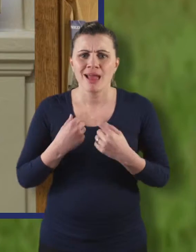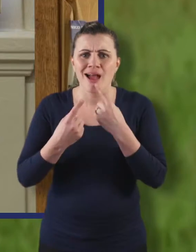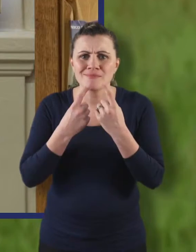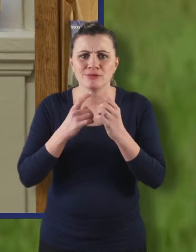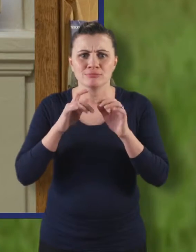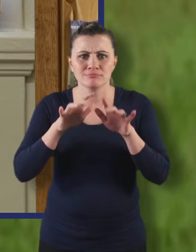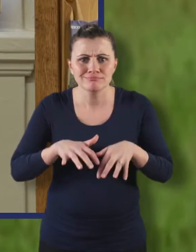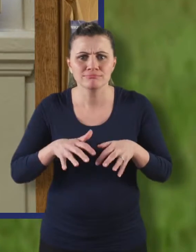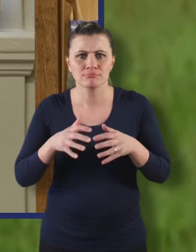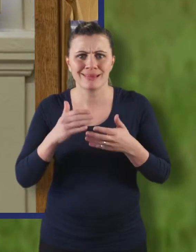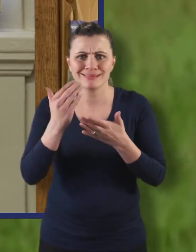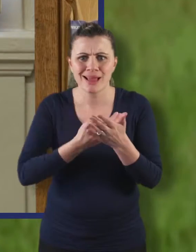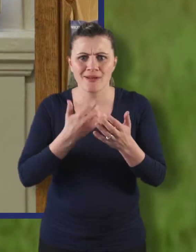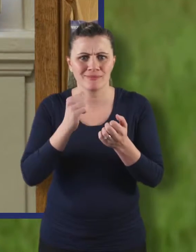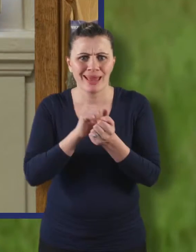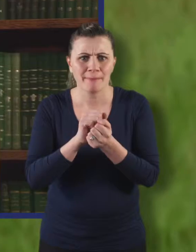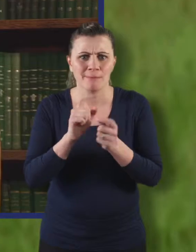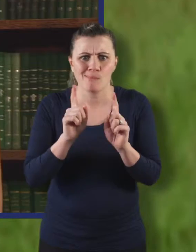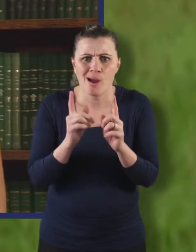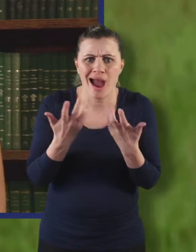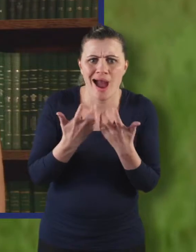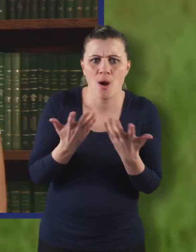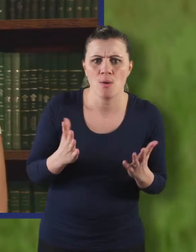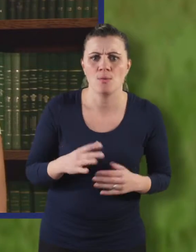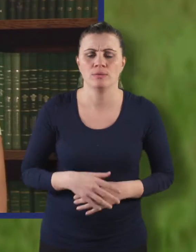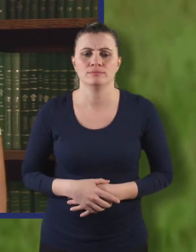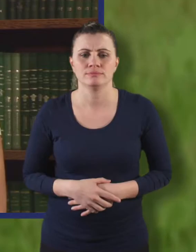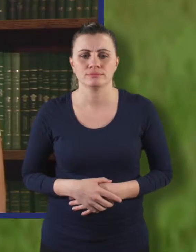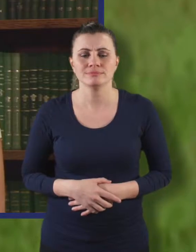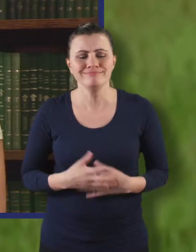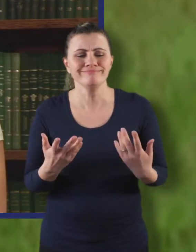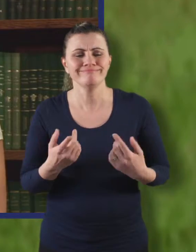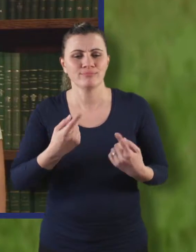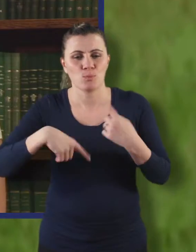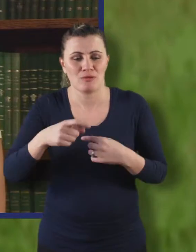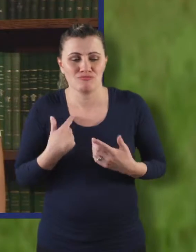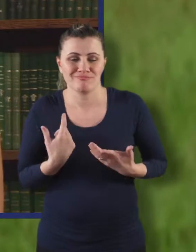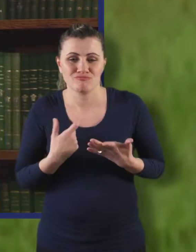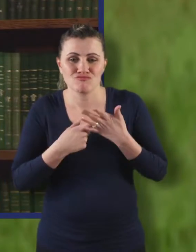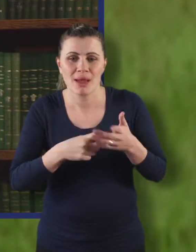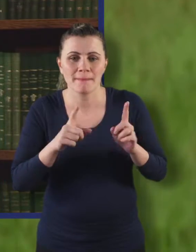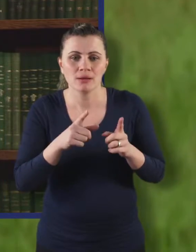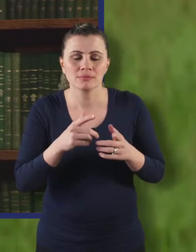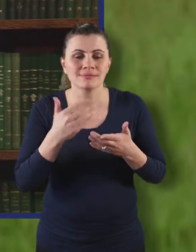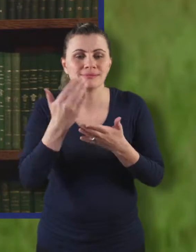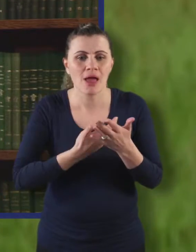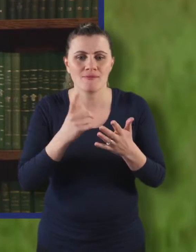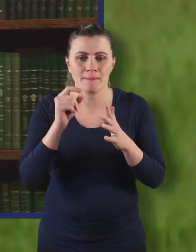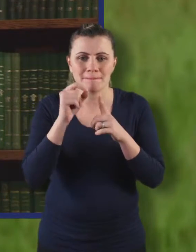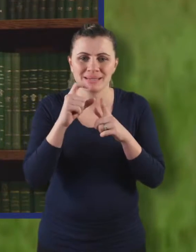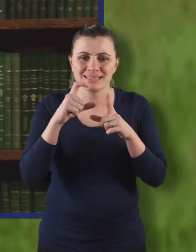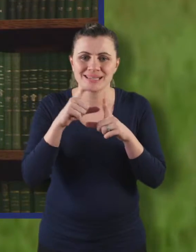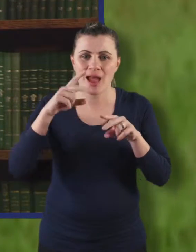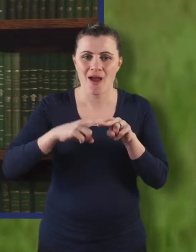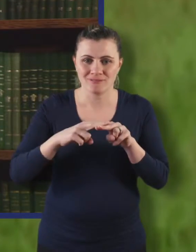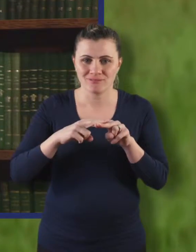What format should I store my records in? We recommend that you store your records as a PDF. These are a more static